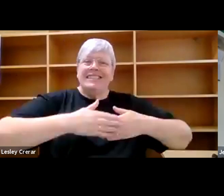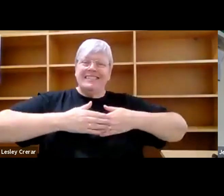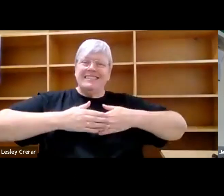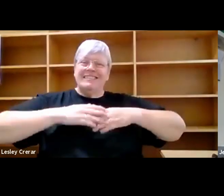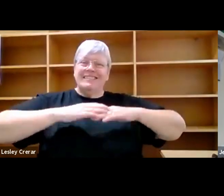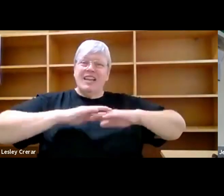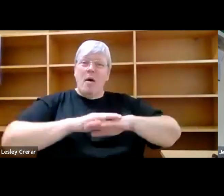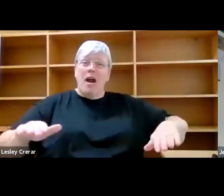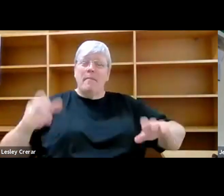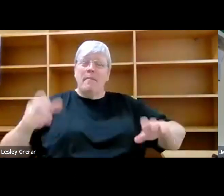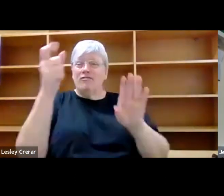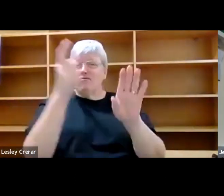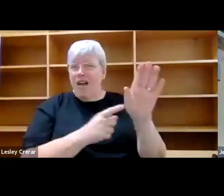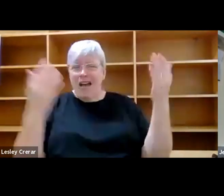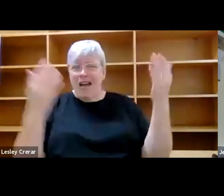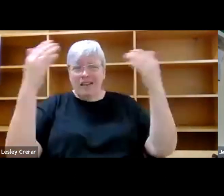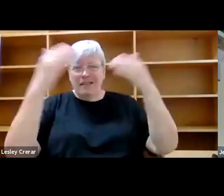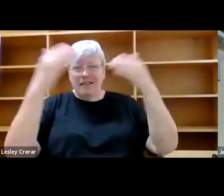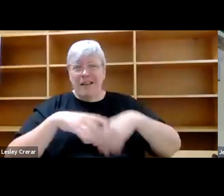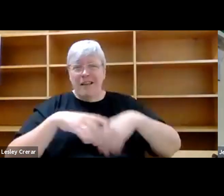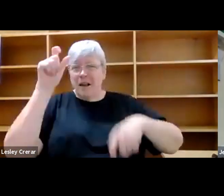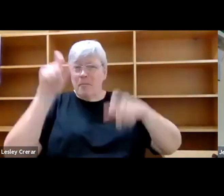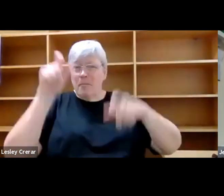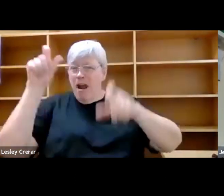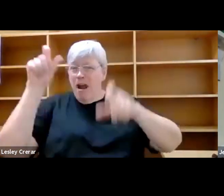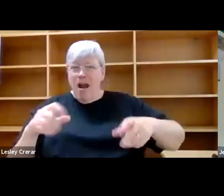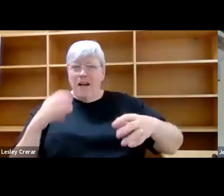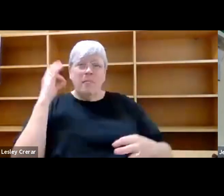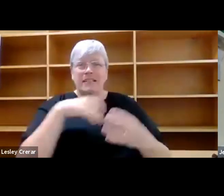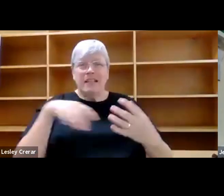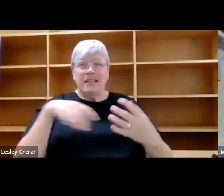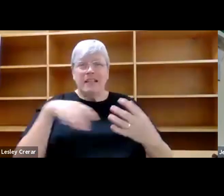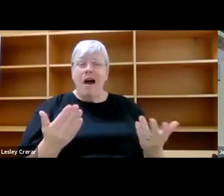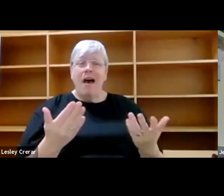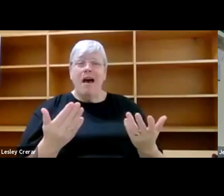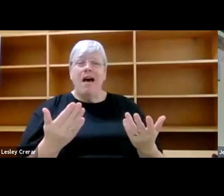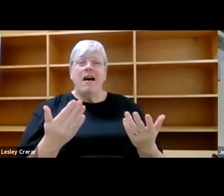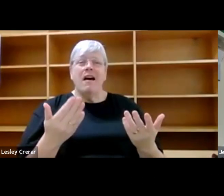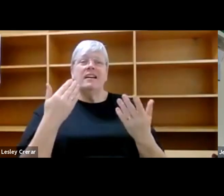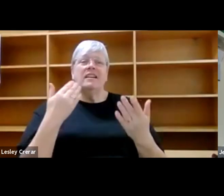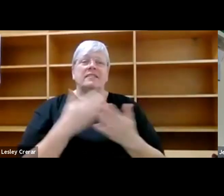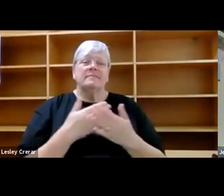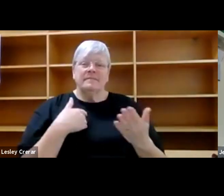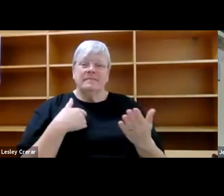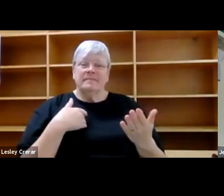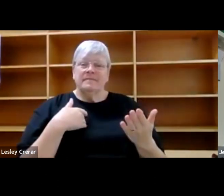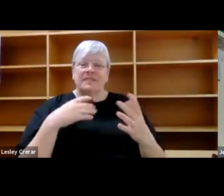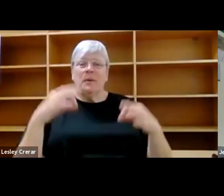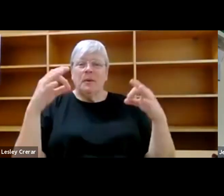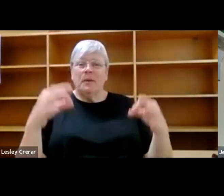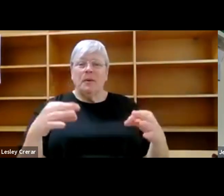green, grey and dark, with bars over the windows and plants everywhere. Dust moats hung suspended in the air.